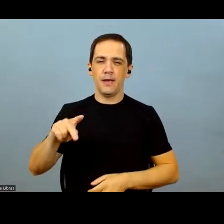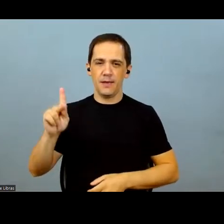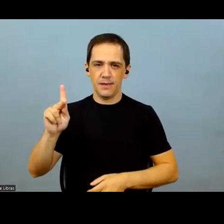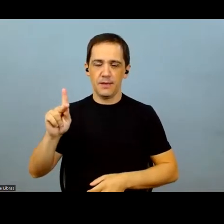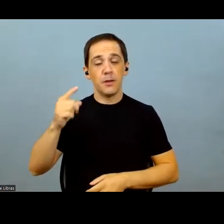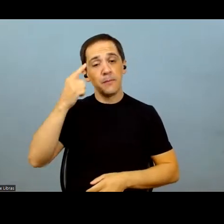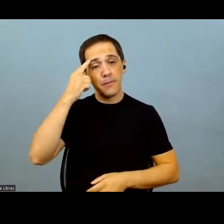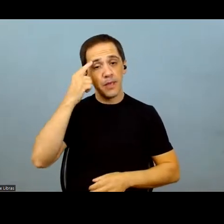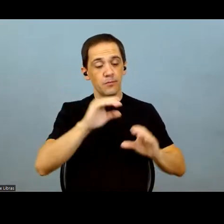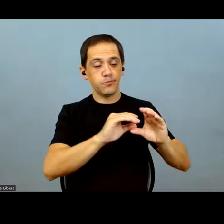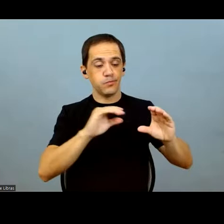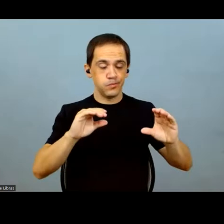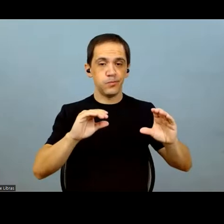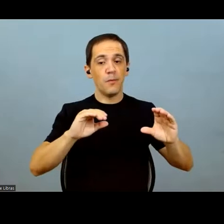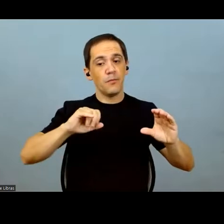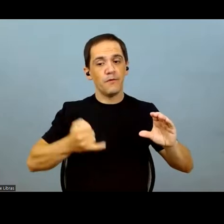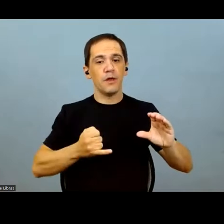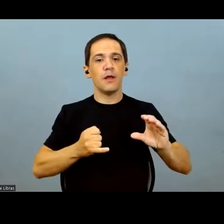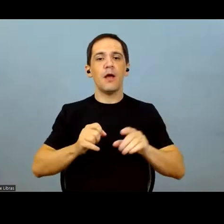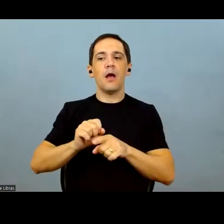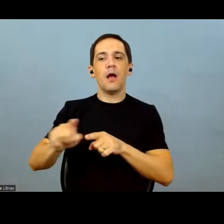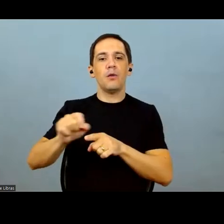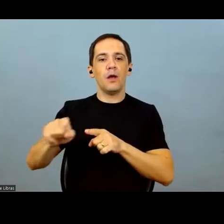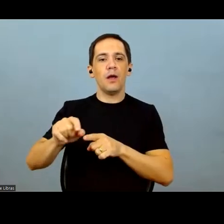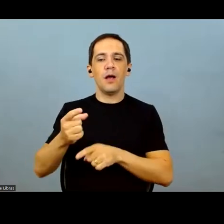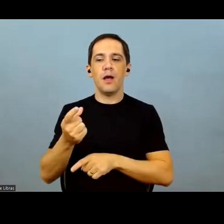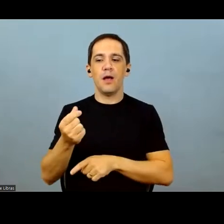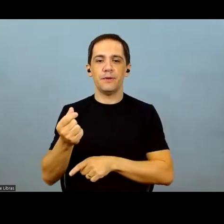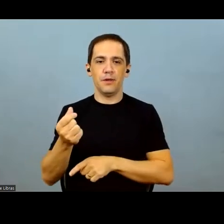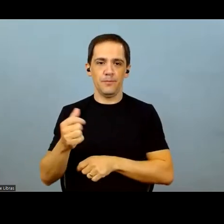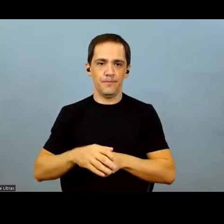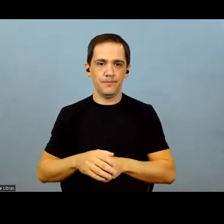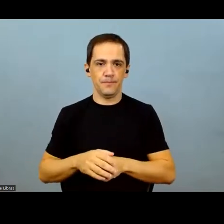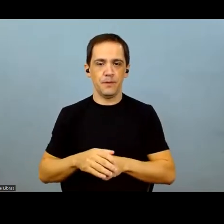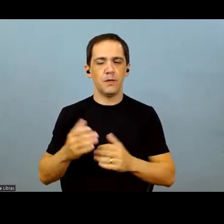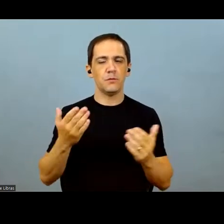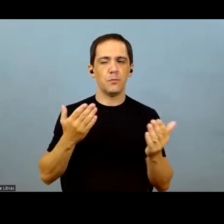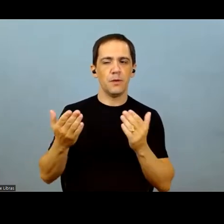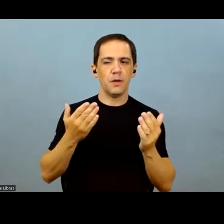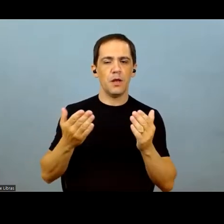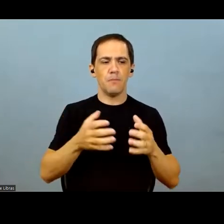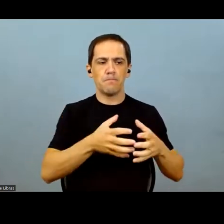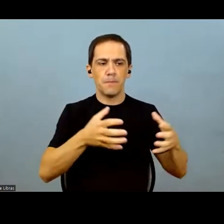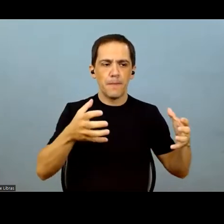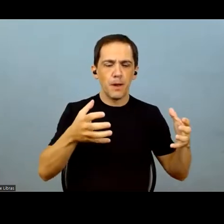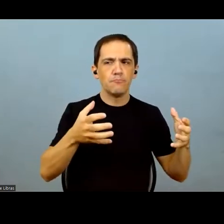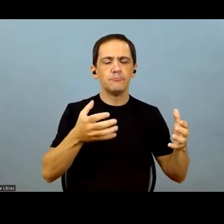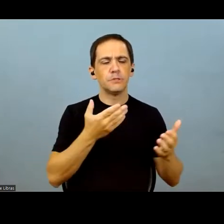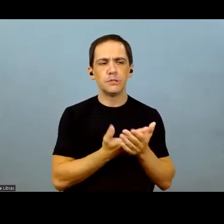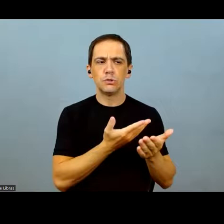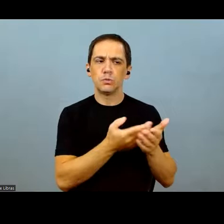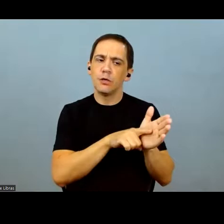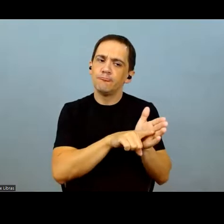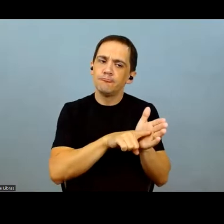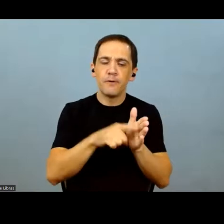only appreciates in value. So, if you compare buyback, you know, we'll compare, you know,